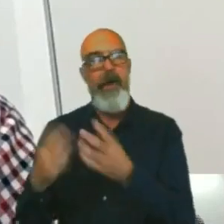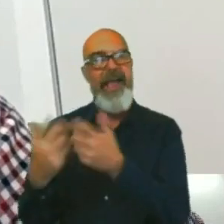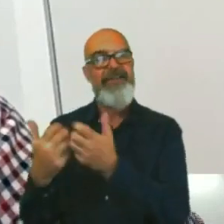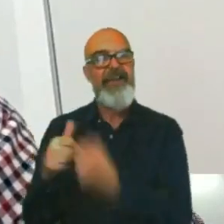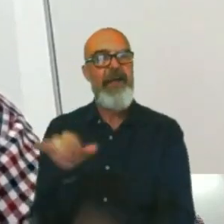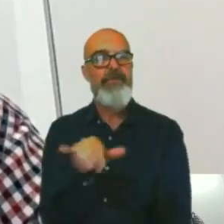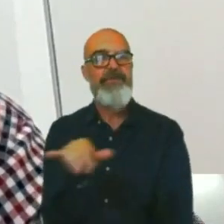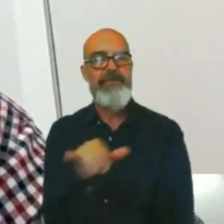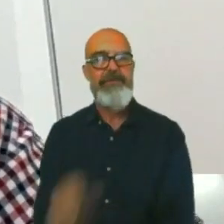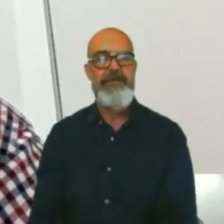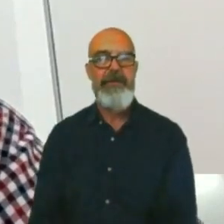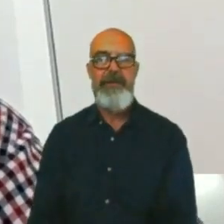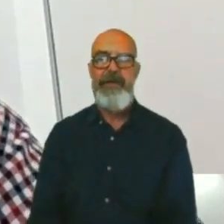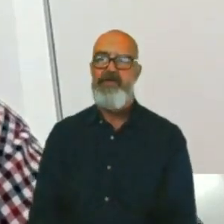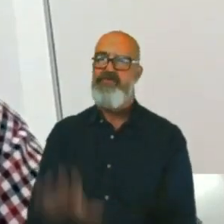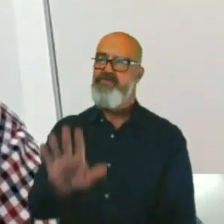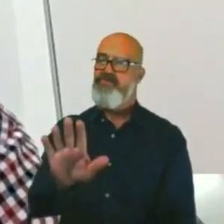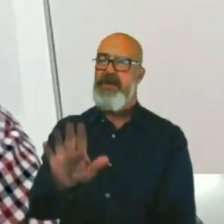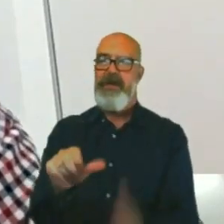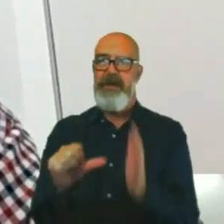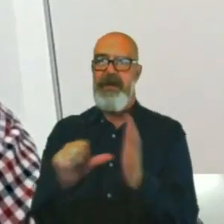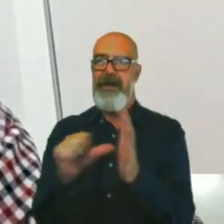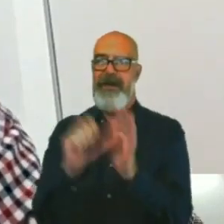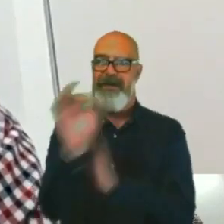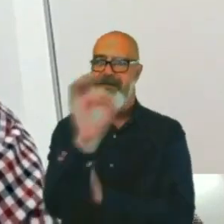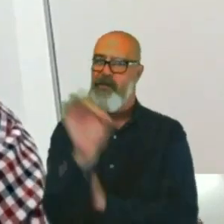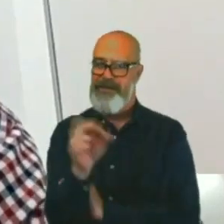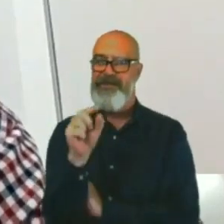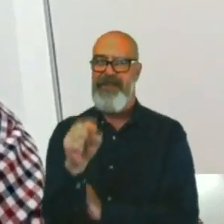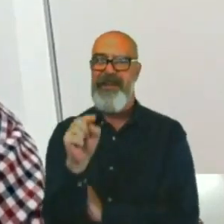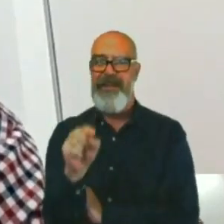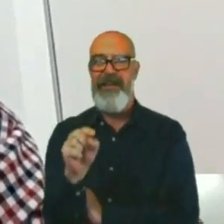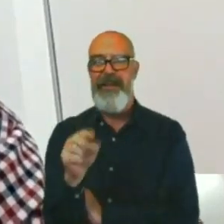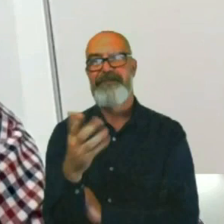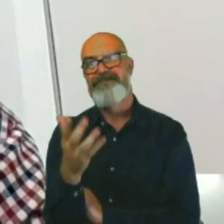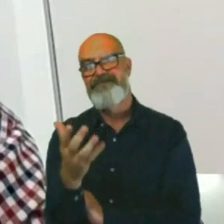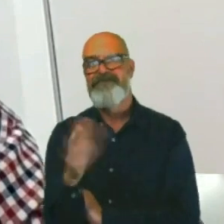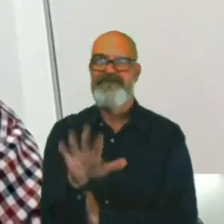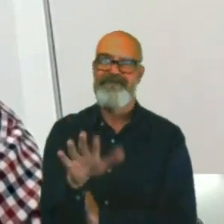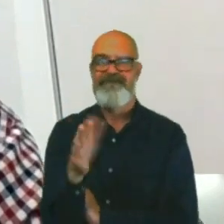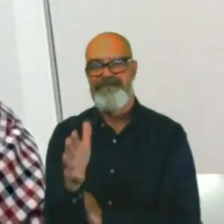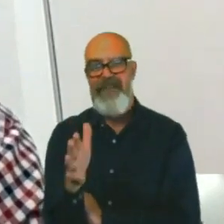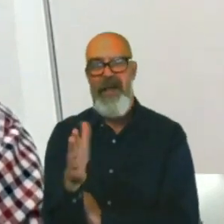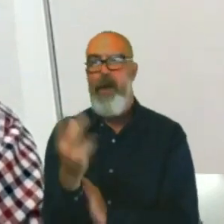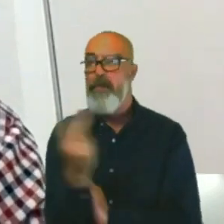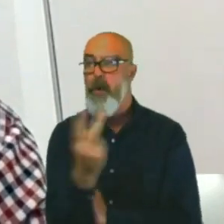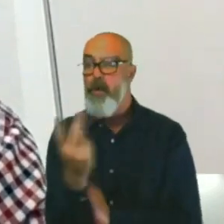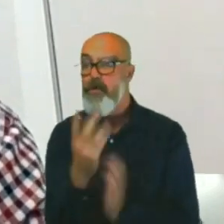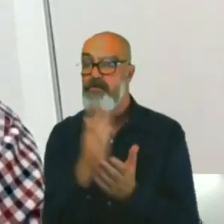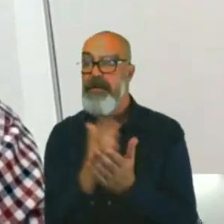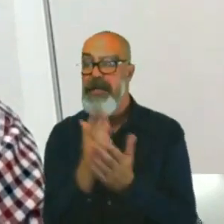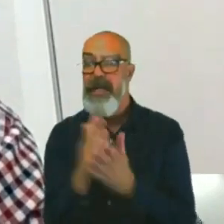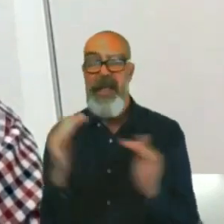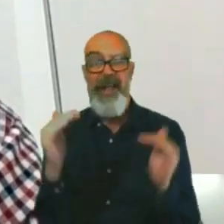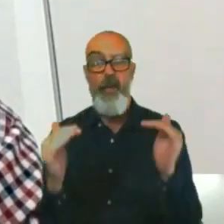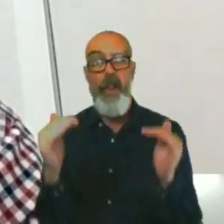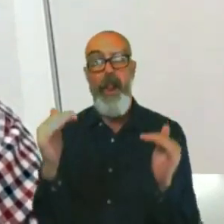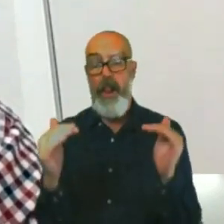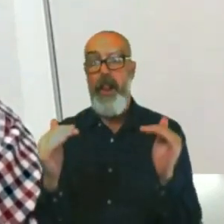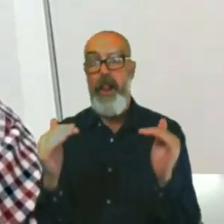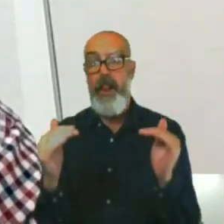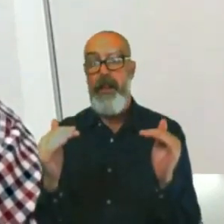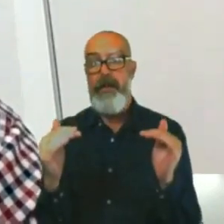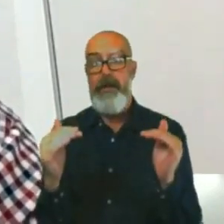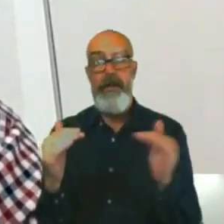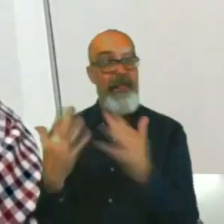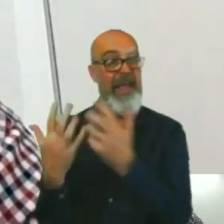that's a very hard question to answer, but I would say both people do an equal job. The engineers